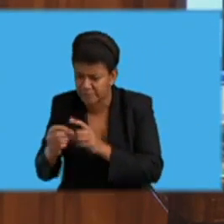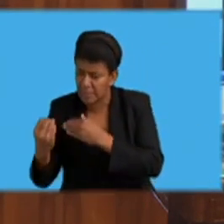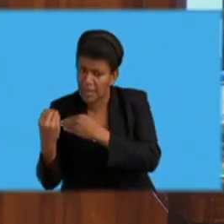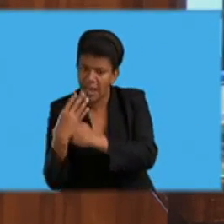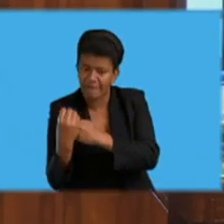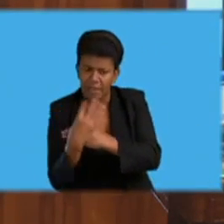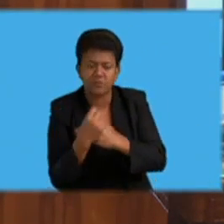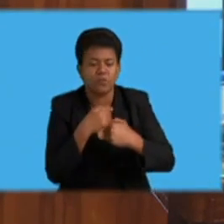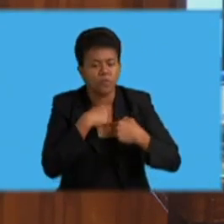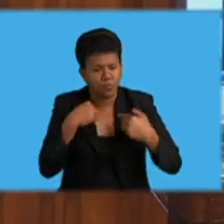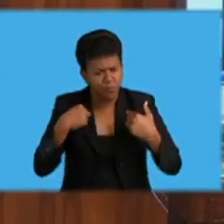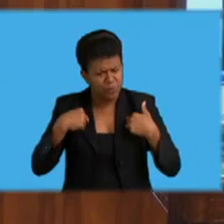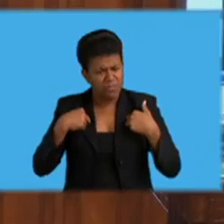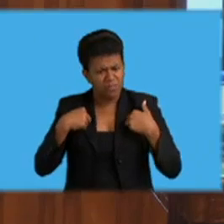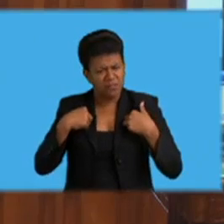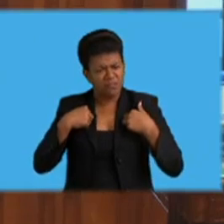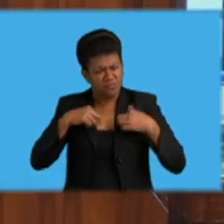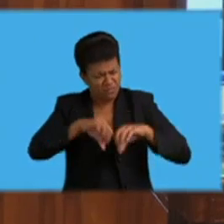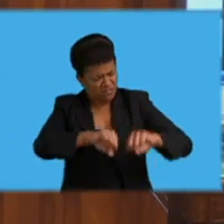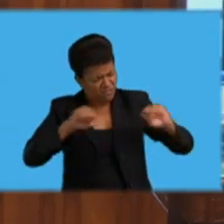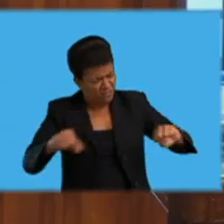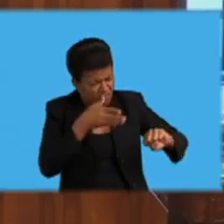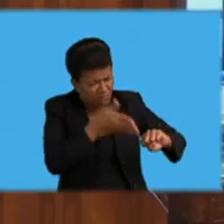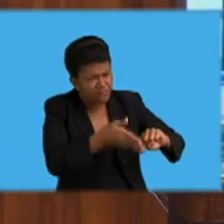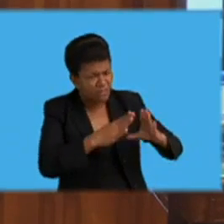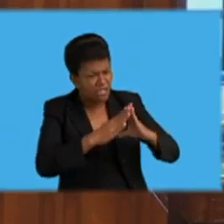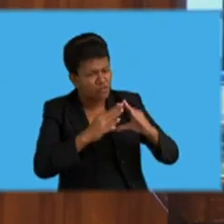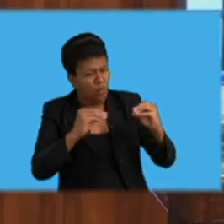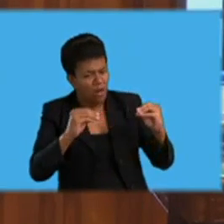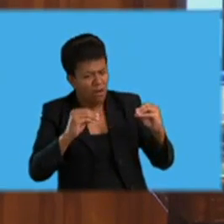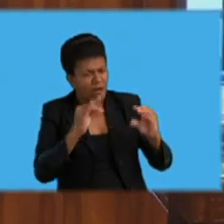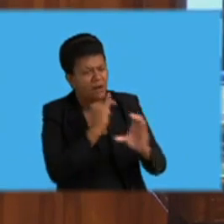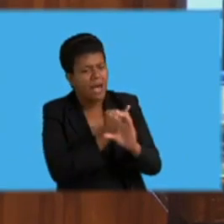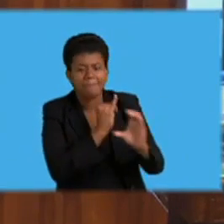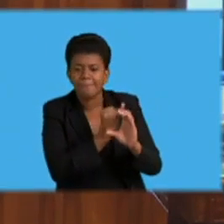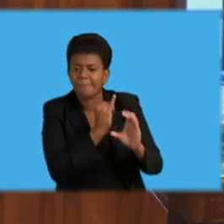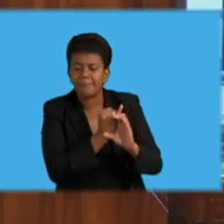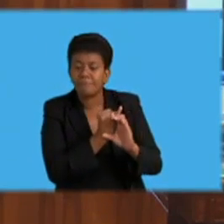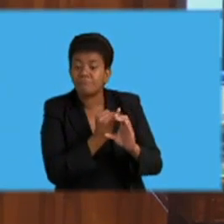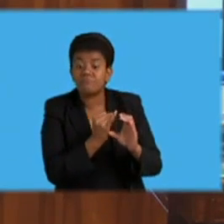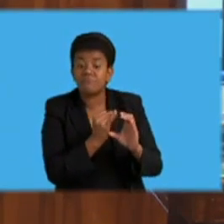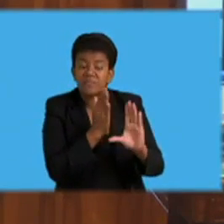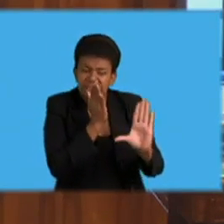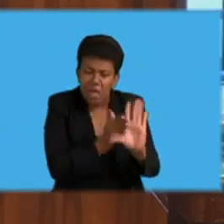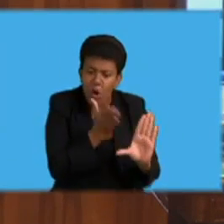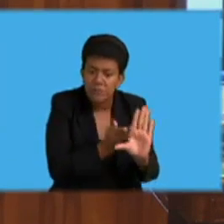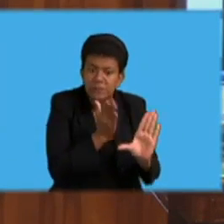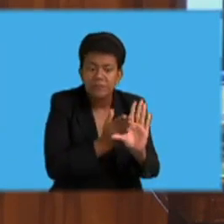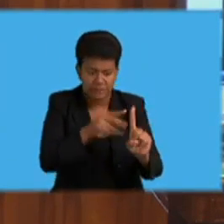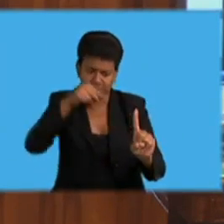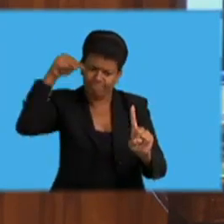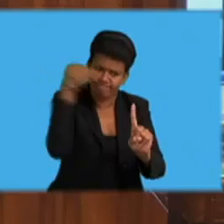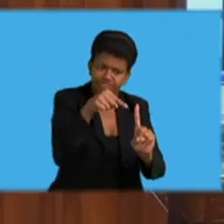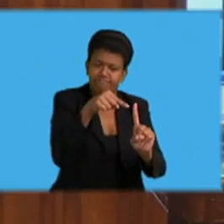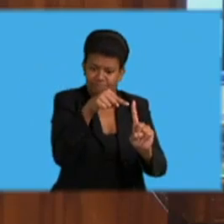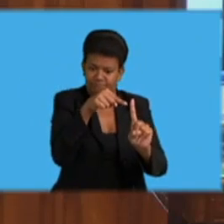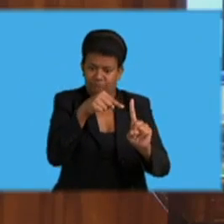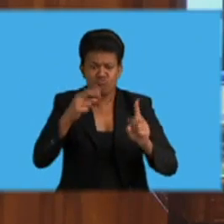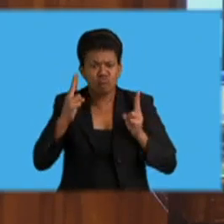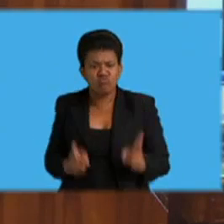at sexual offenses from sociological perspectives, from psychological viewpoints, from human rights,